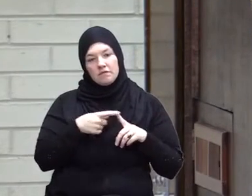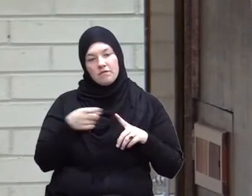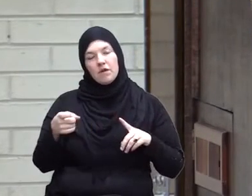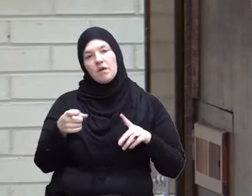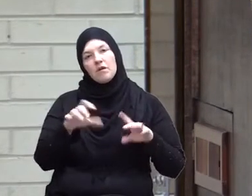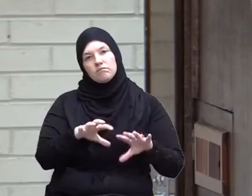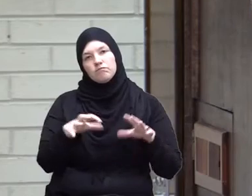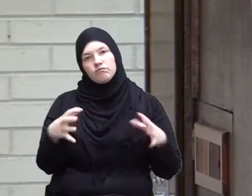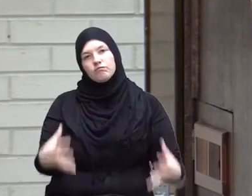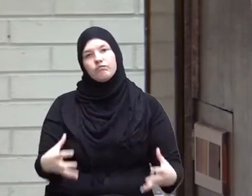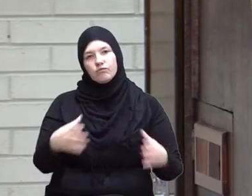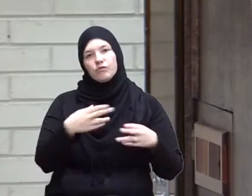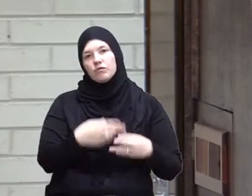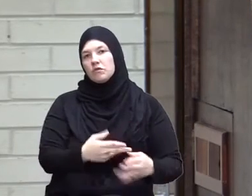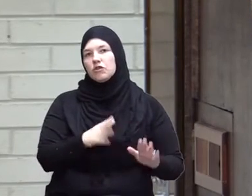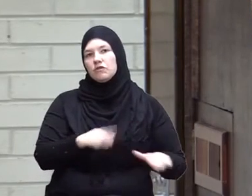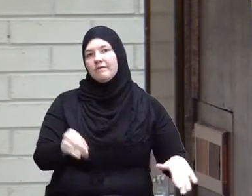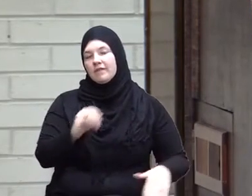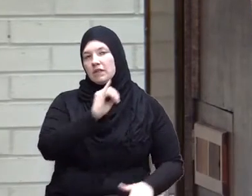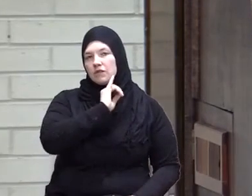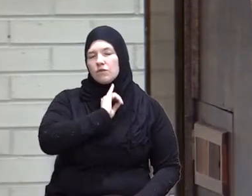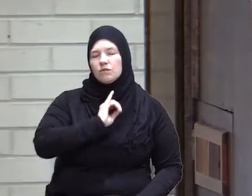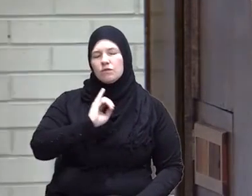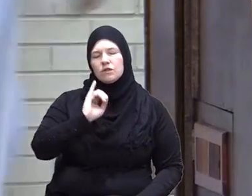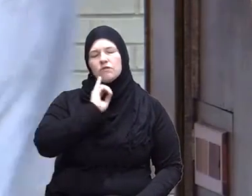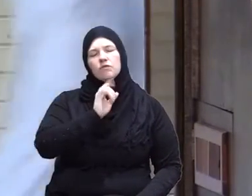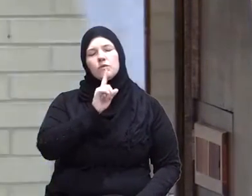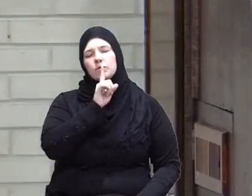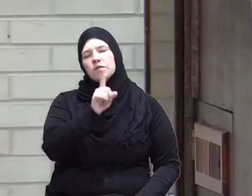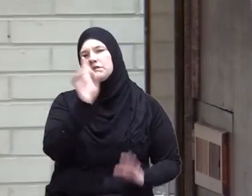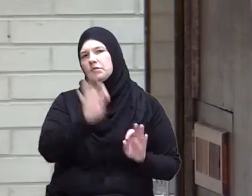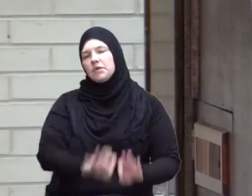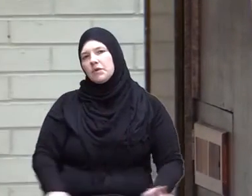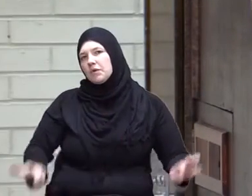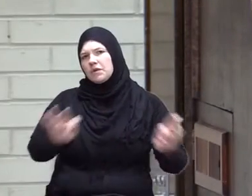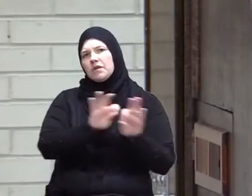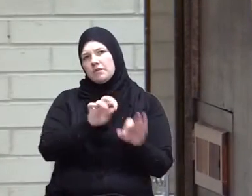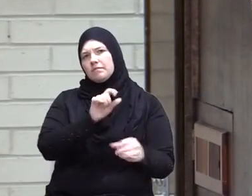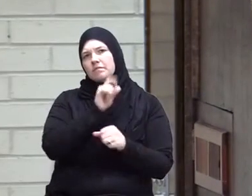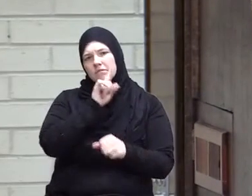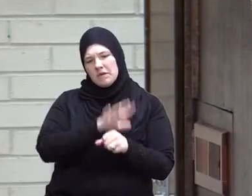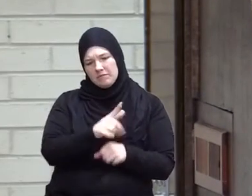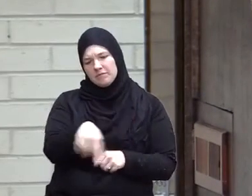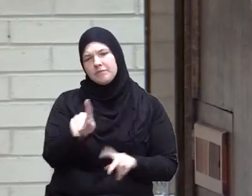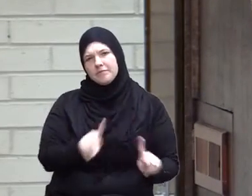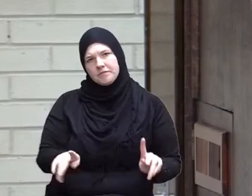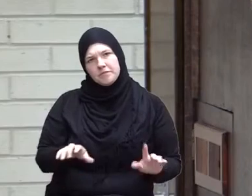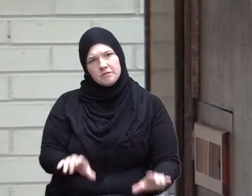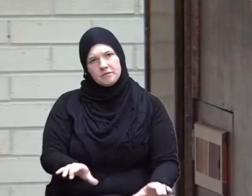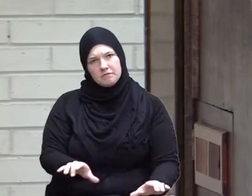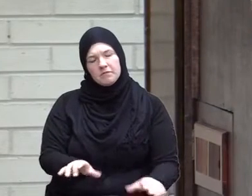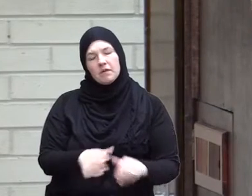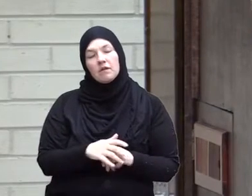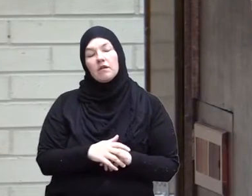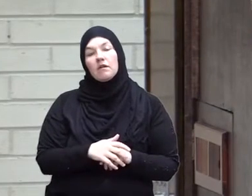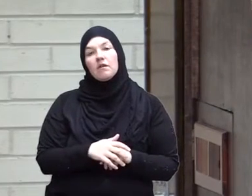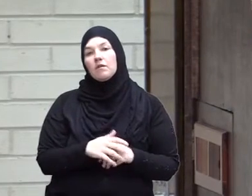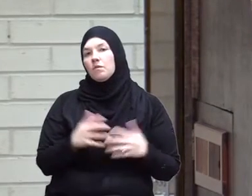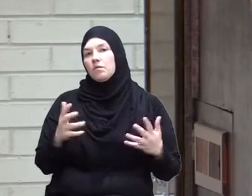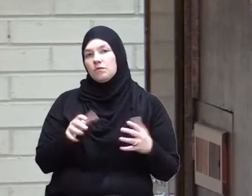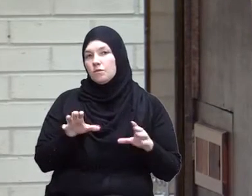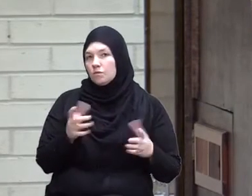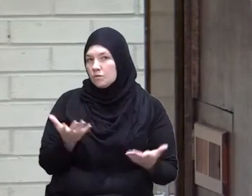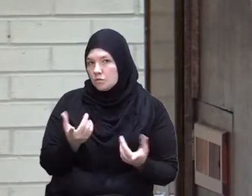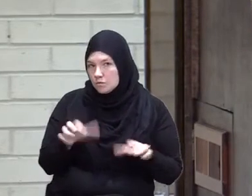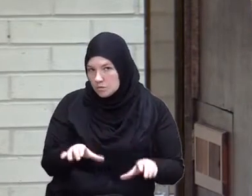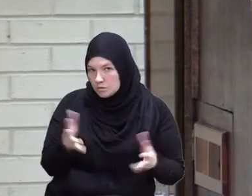Israel A very important commitment that they have made and that is to remember the bounty of